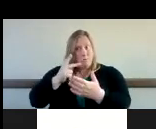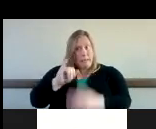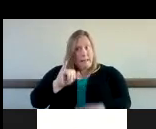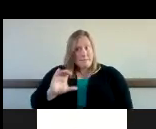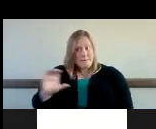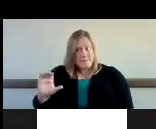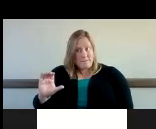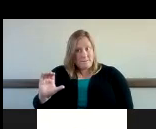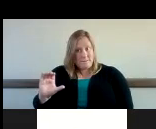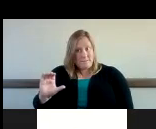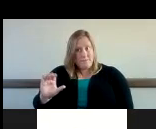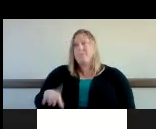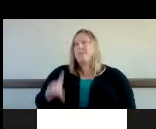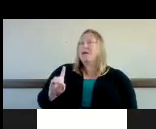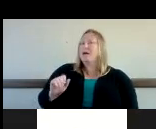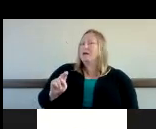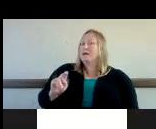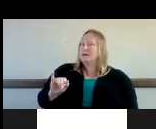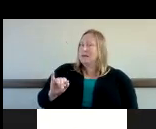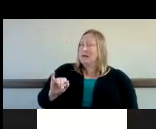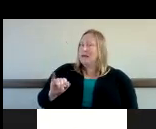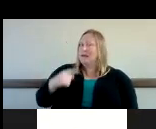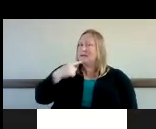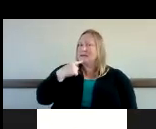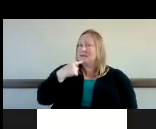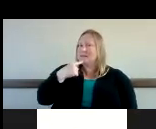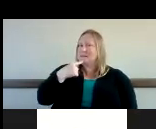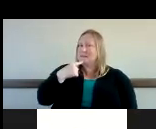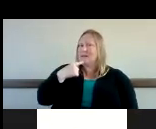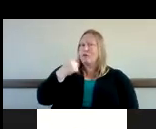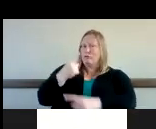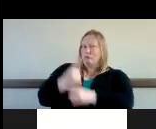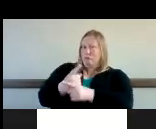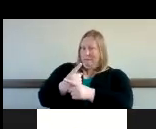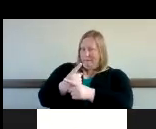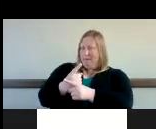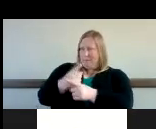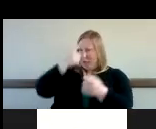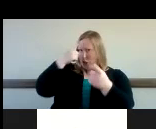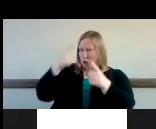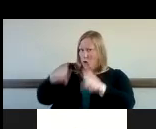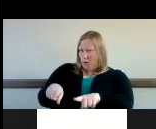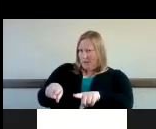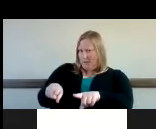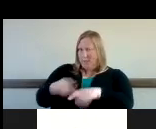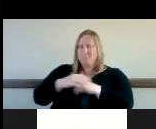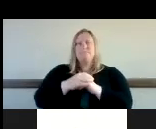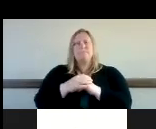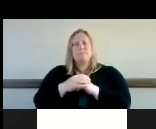no it would not and you're absolutely right but i'm really glad that you read that question out loud because um